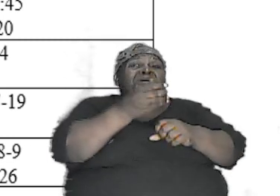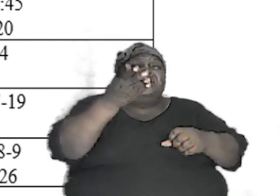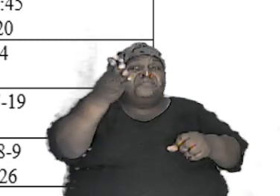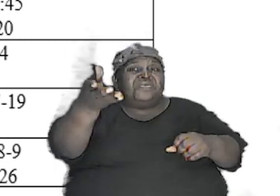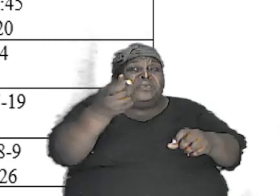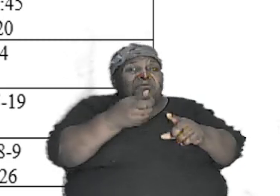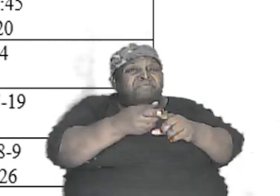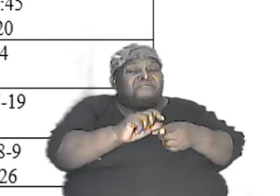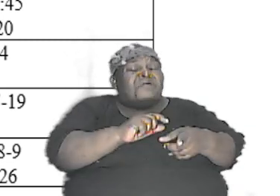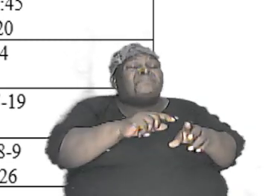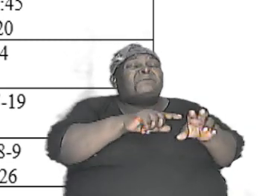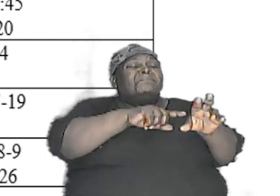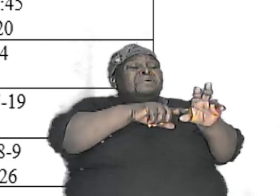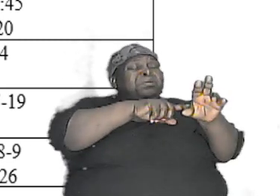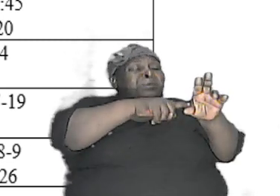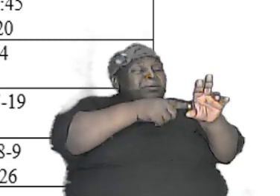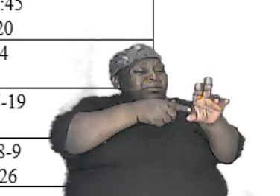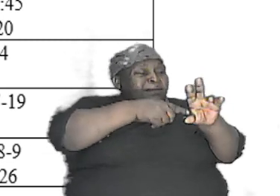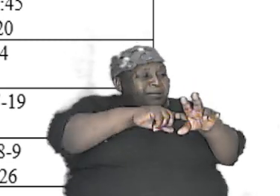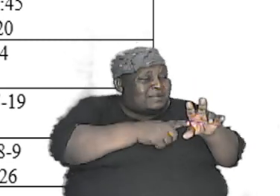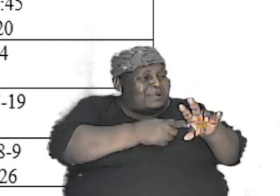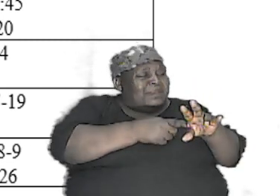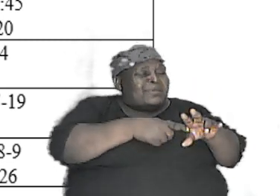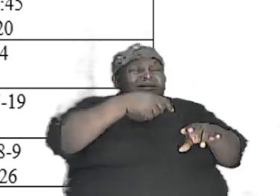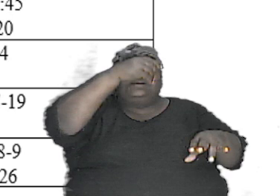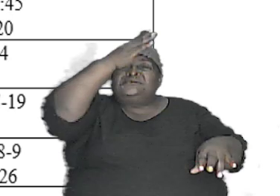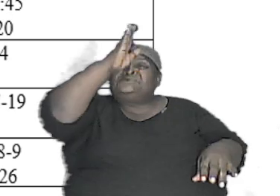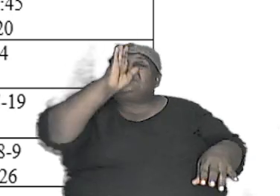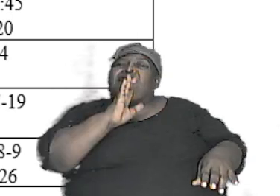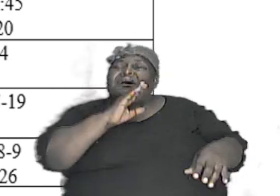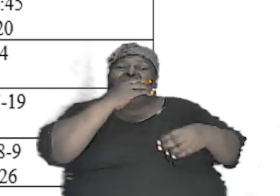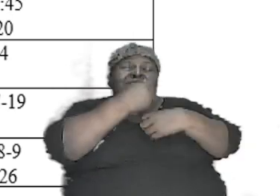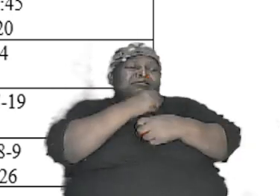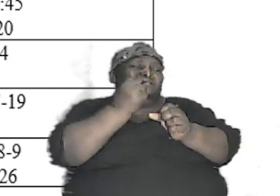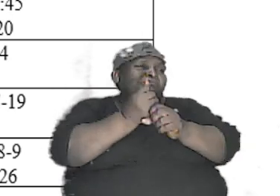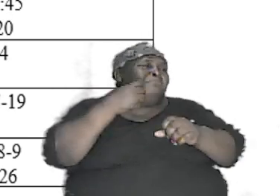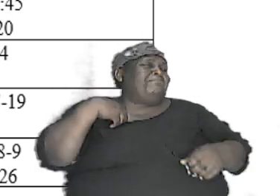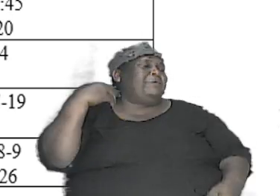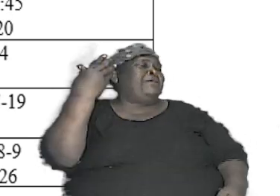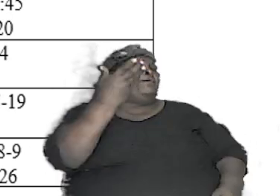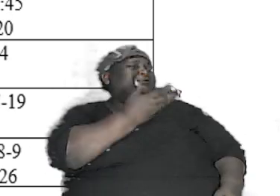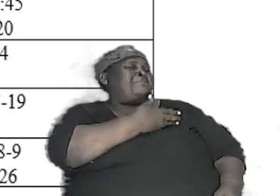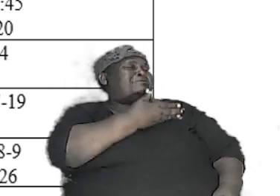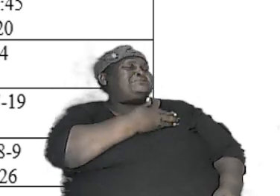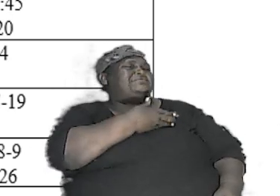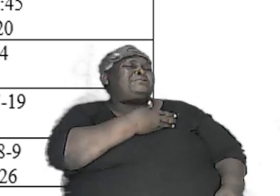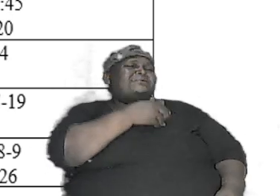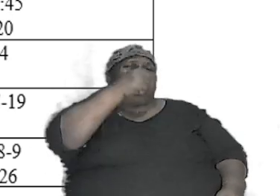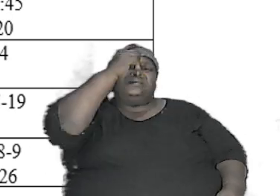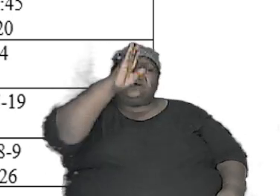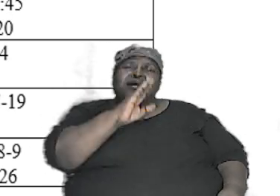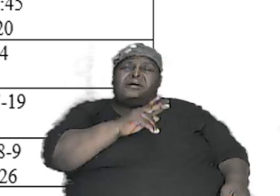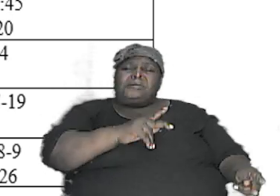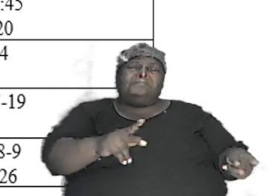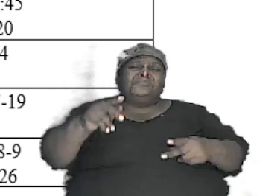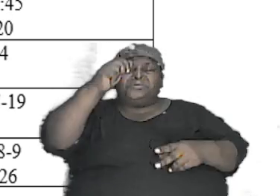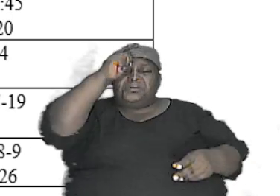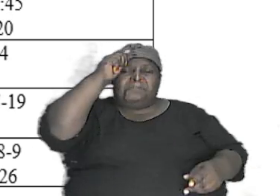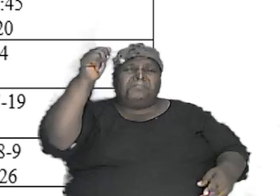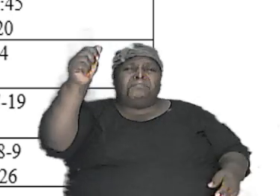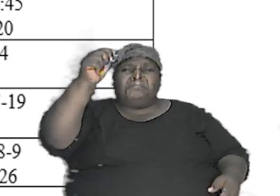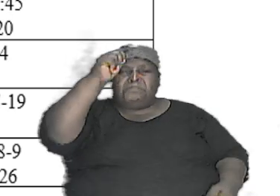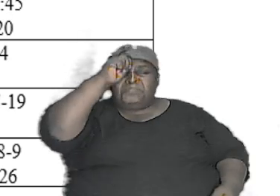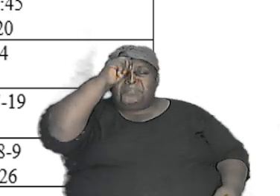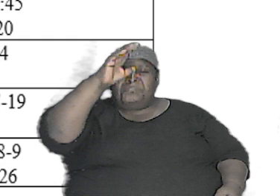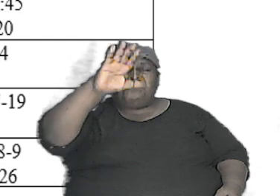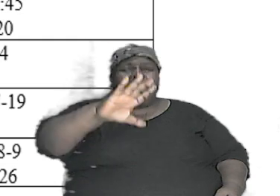beginning it was God that made us it was God that put the man the